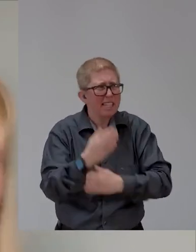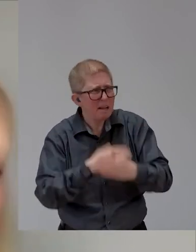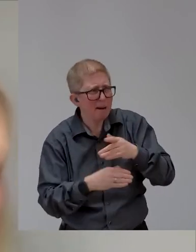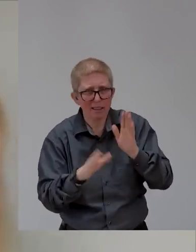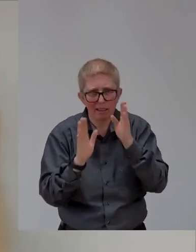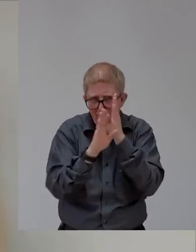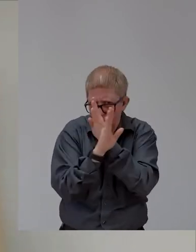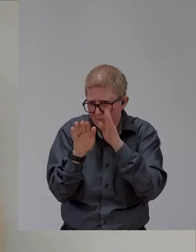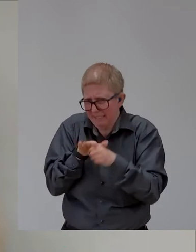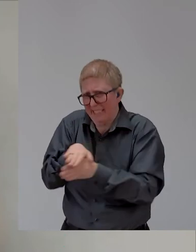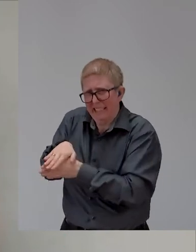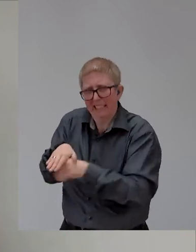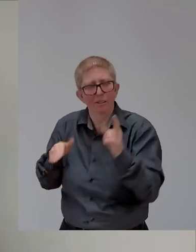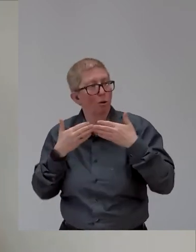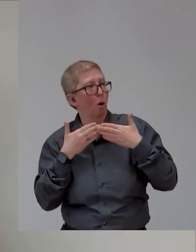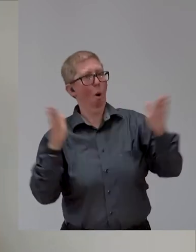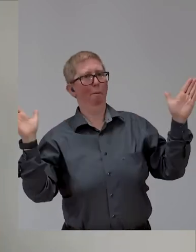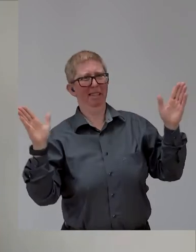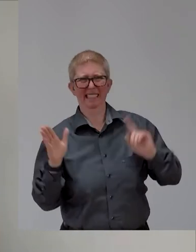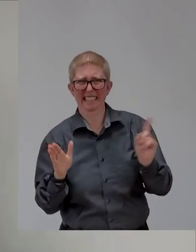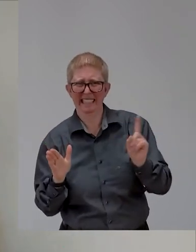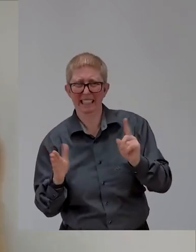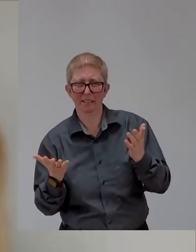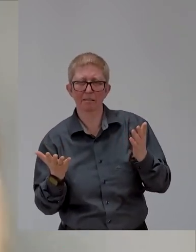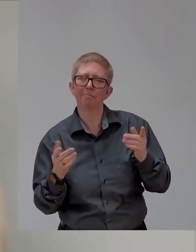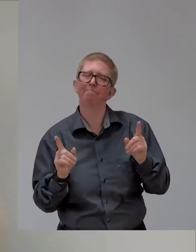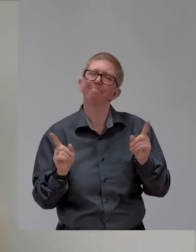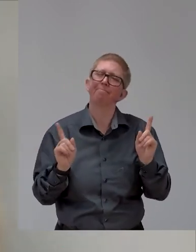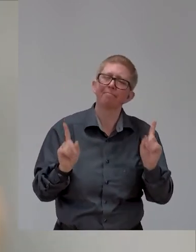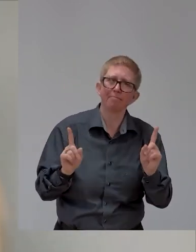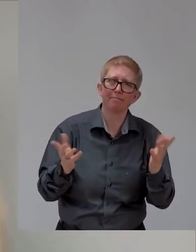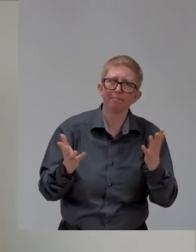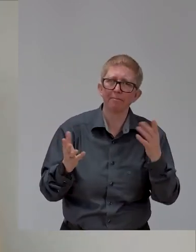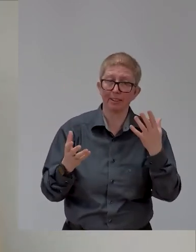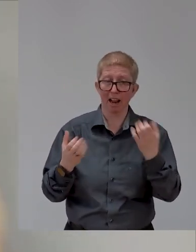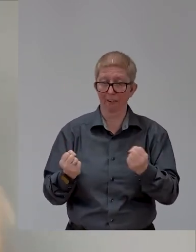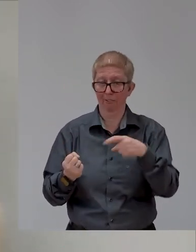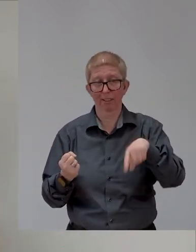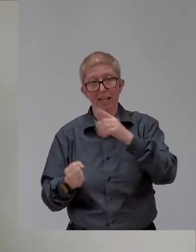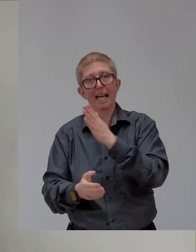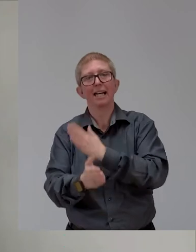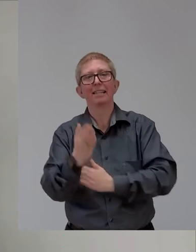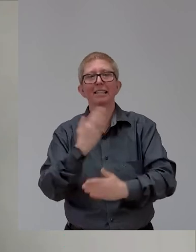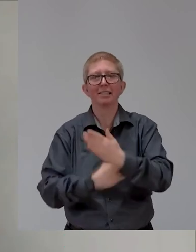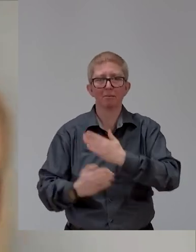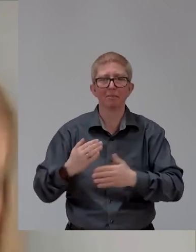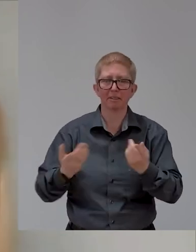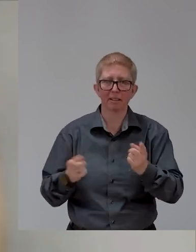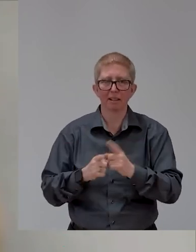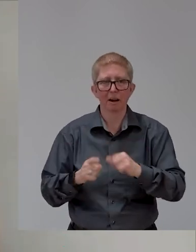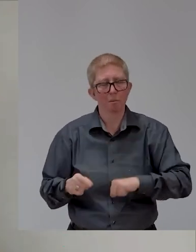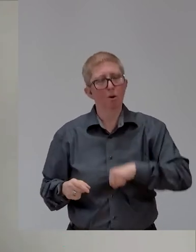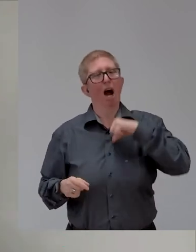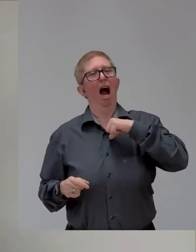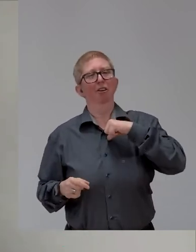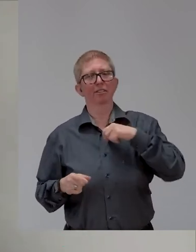have great optimism because it feels like we're talking about disability pride, that generation with tools that we didn't have growing up social media,